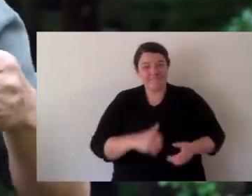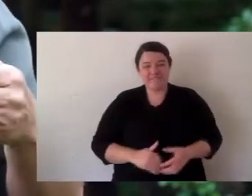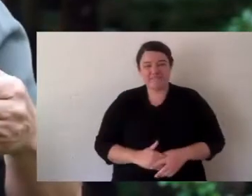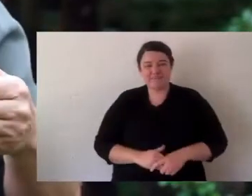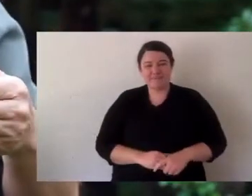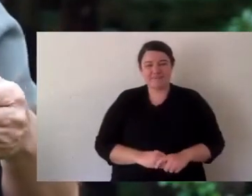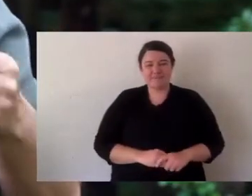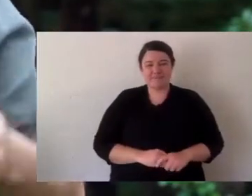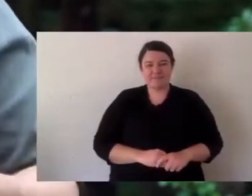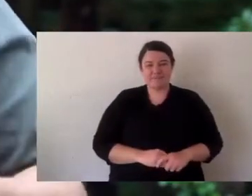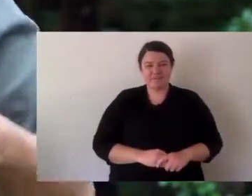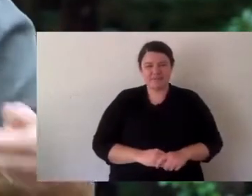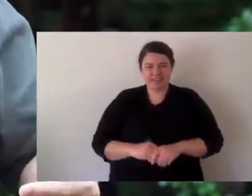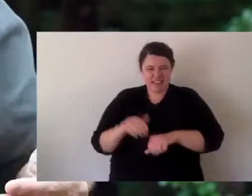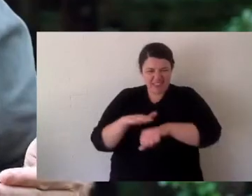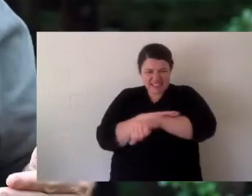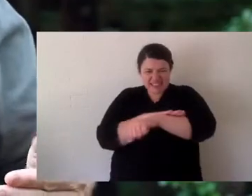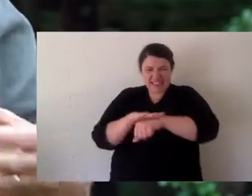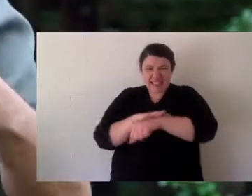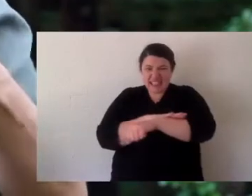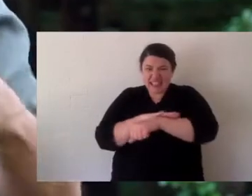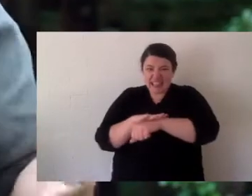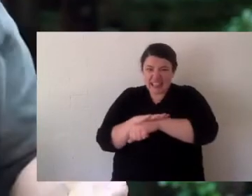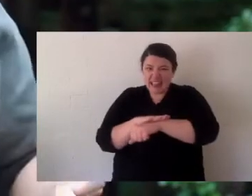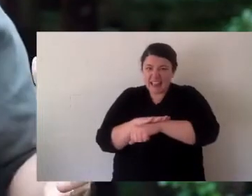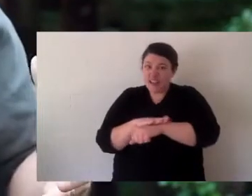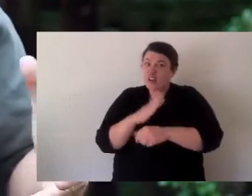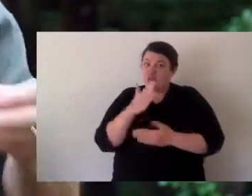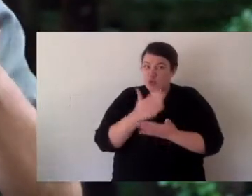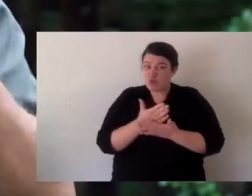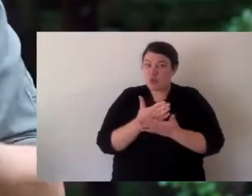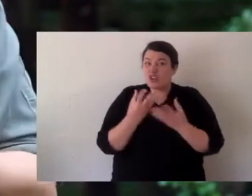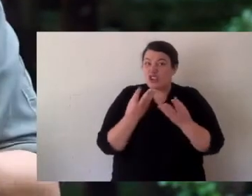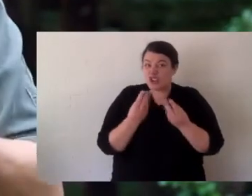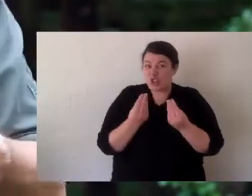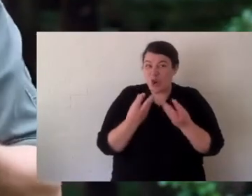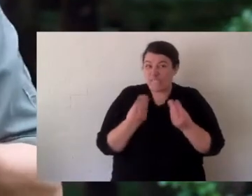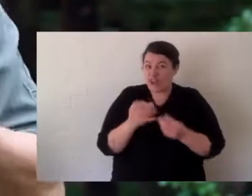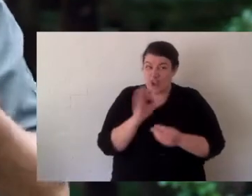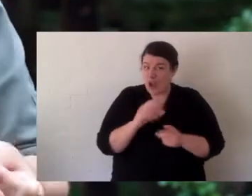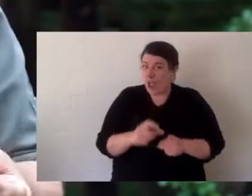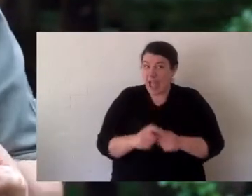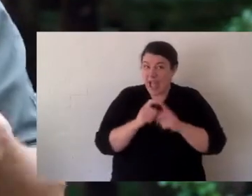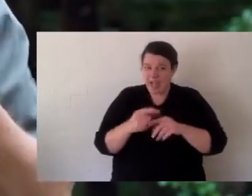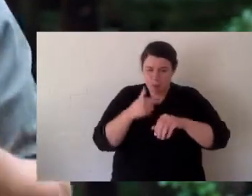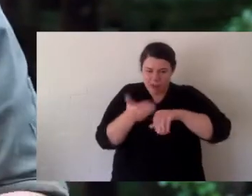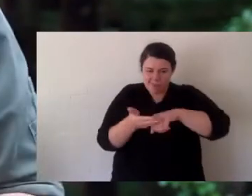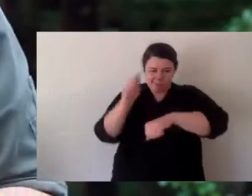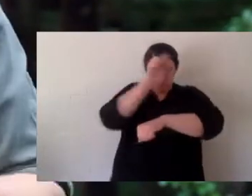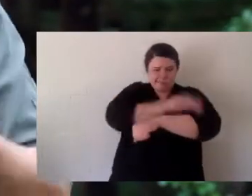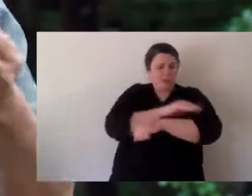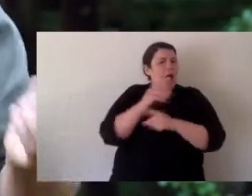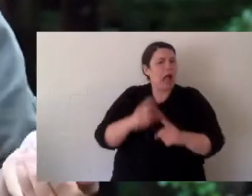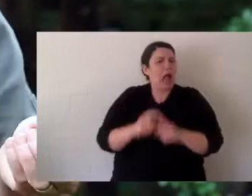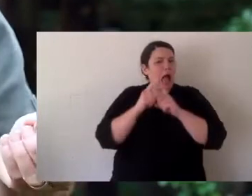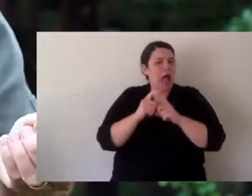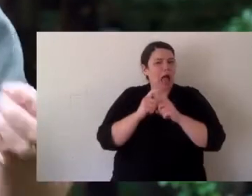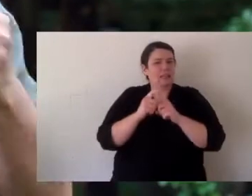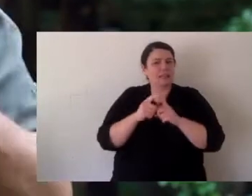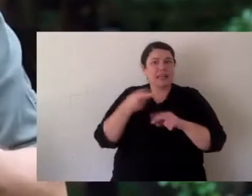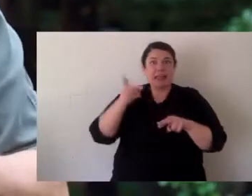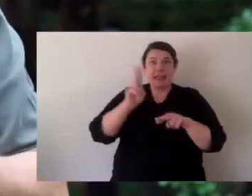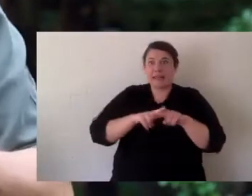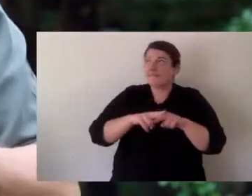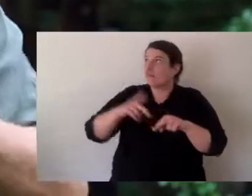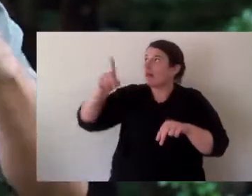but they can still see through it kind of like a crocodile. Now their skin, it might look spiky and scaly but it's actually quite soft